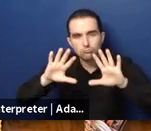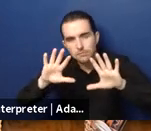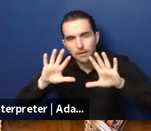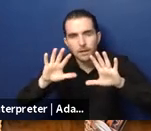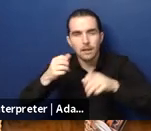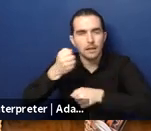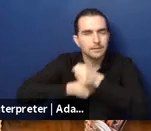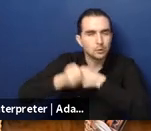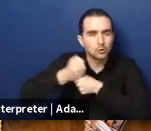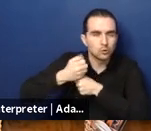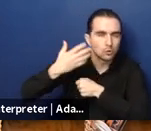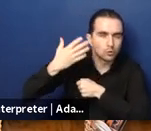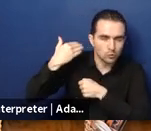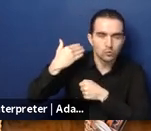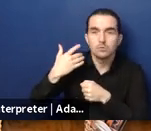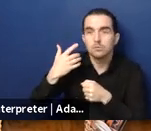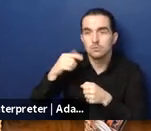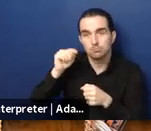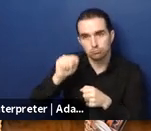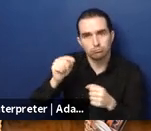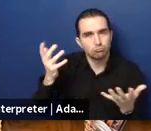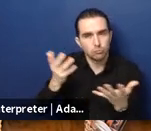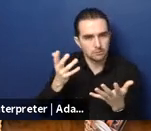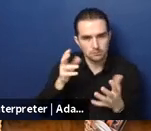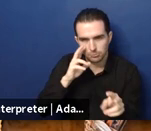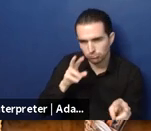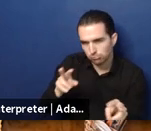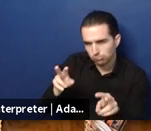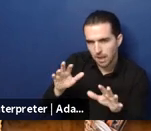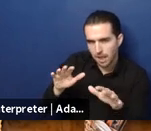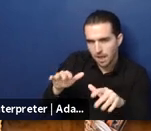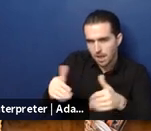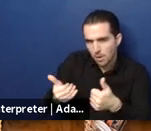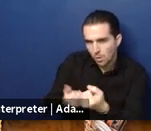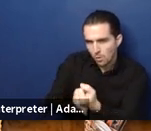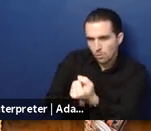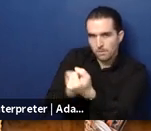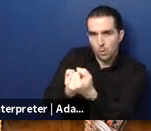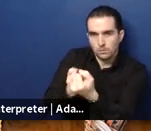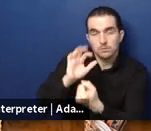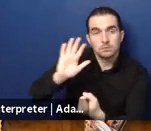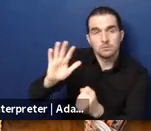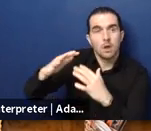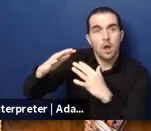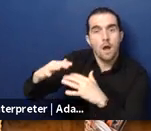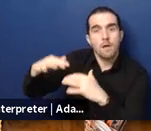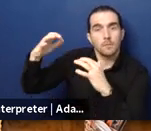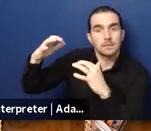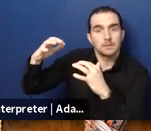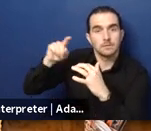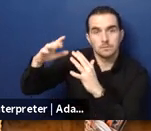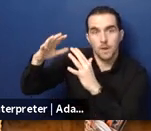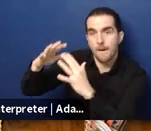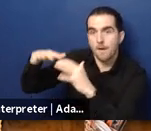they contract services um to support older persons through an ngo and so the ministry of internal affairs provide the